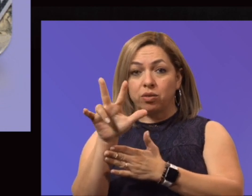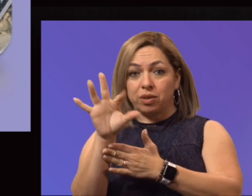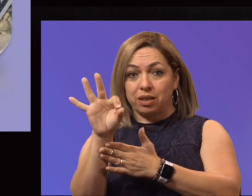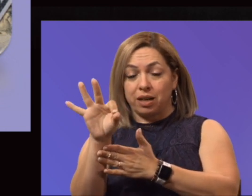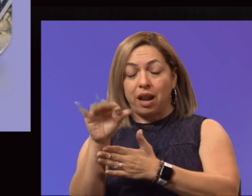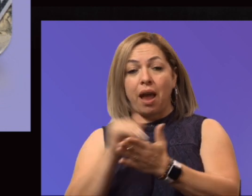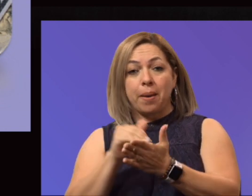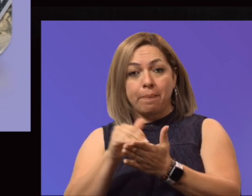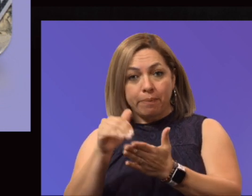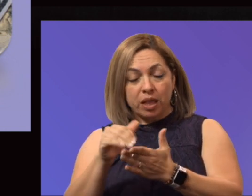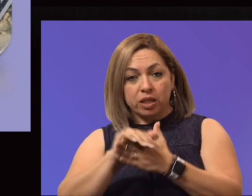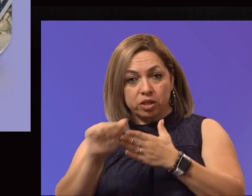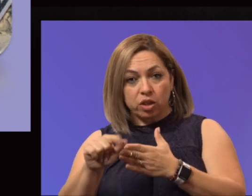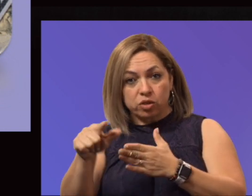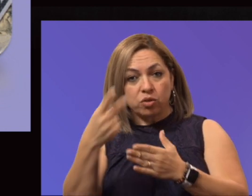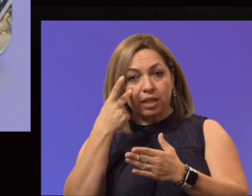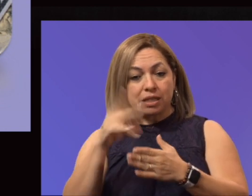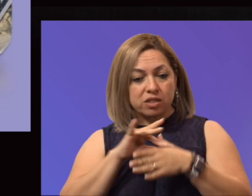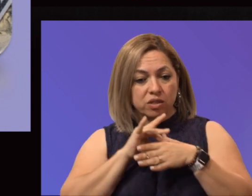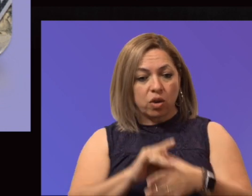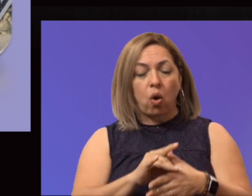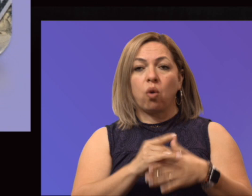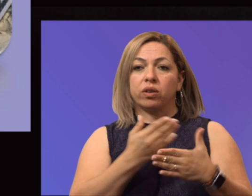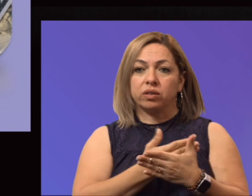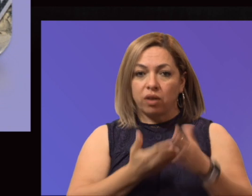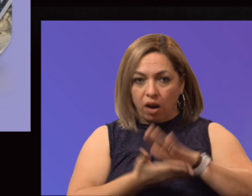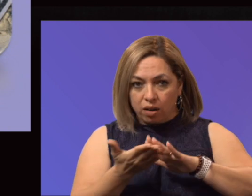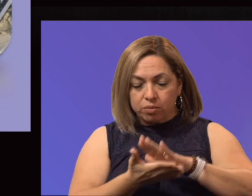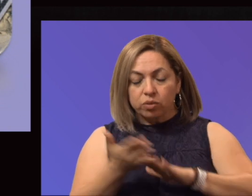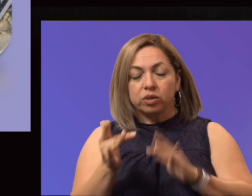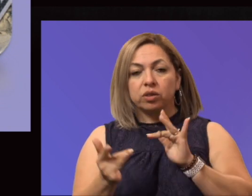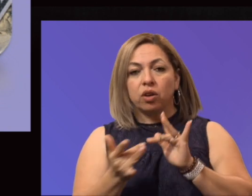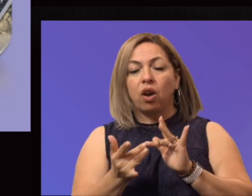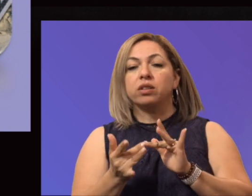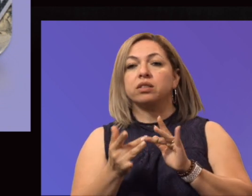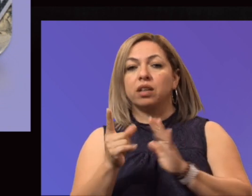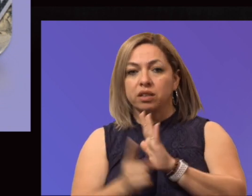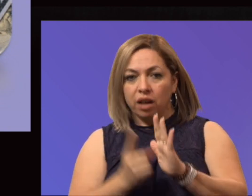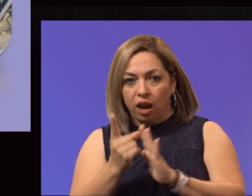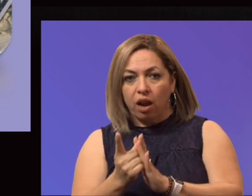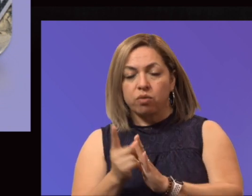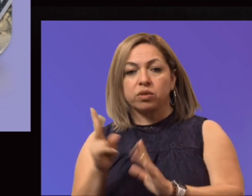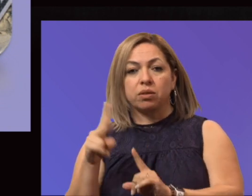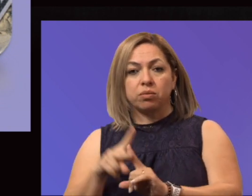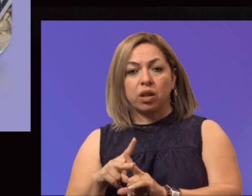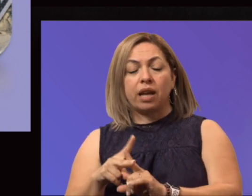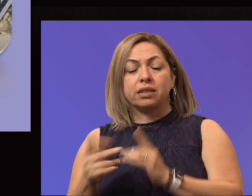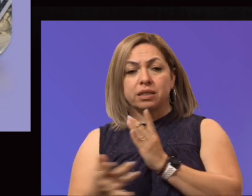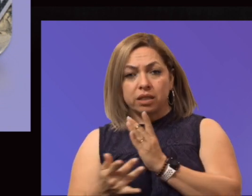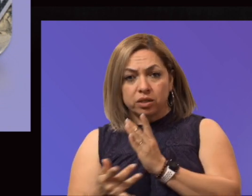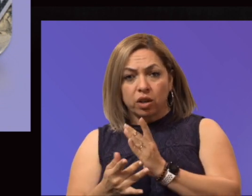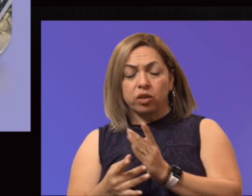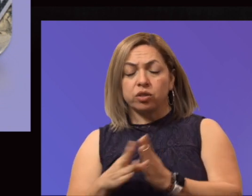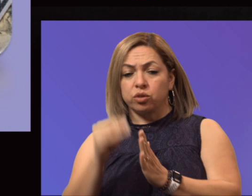core operations, contact hours, the Bachelor of Applied Technology, student success points, as